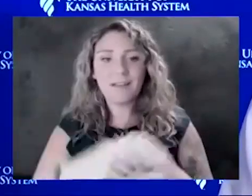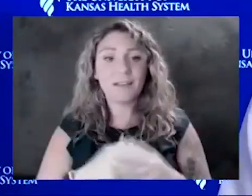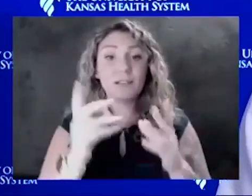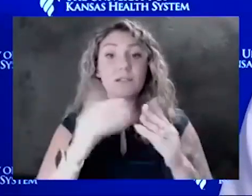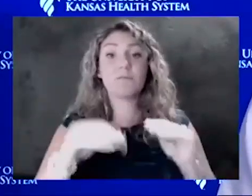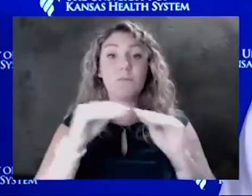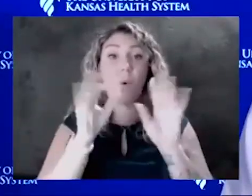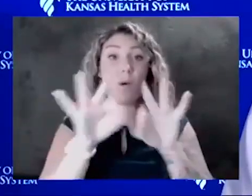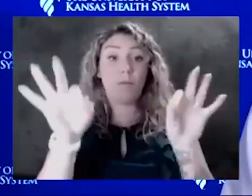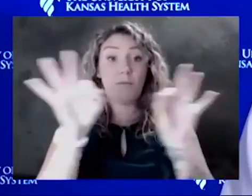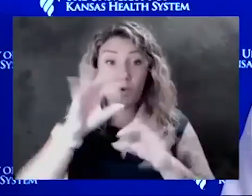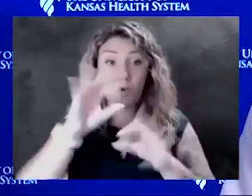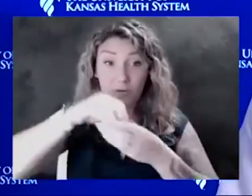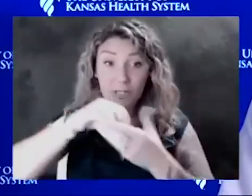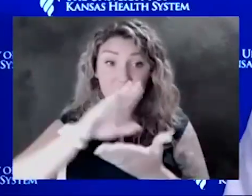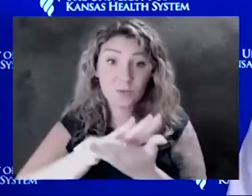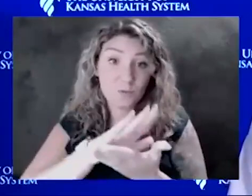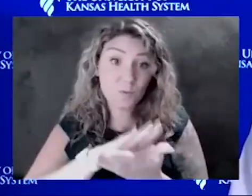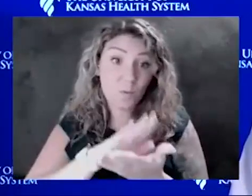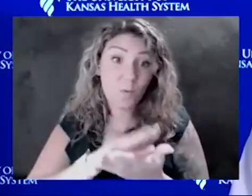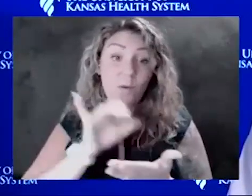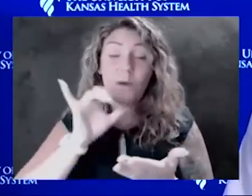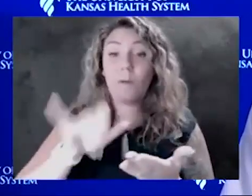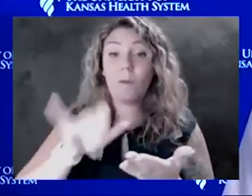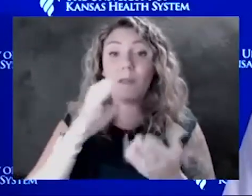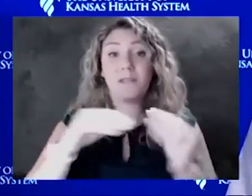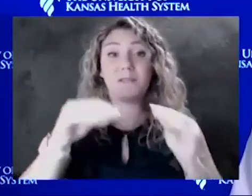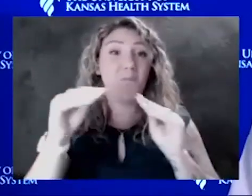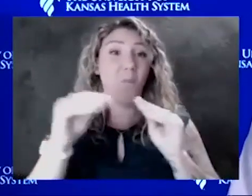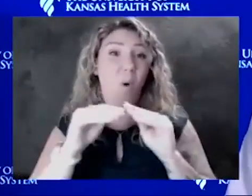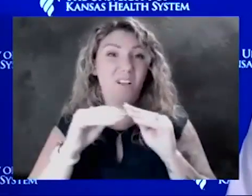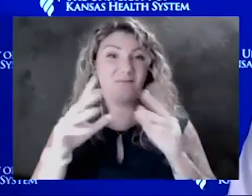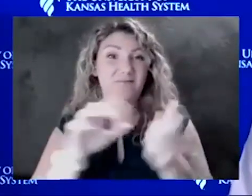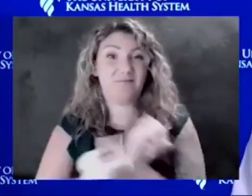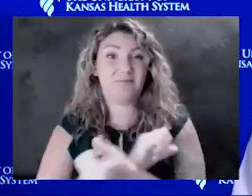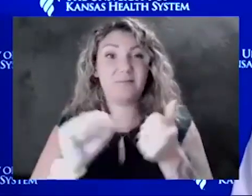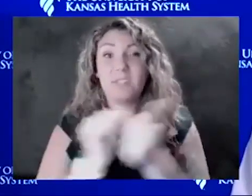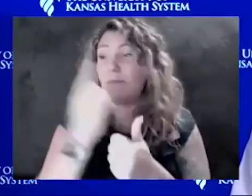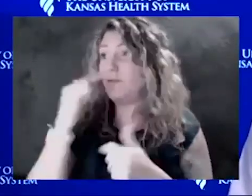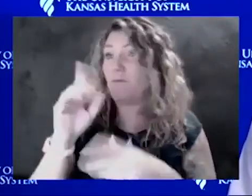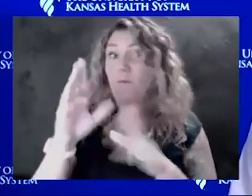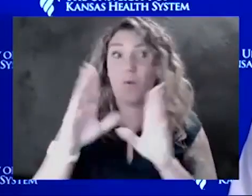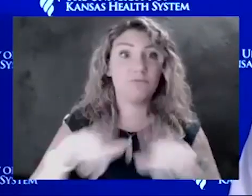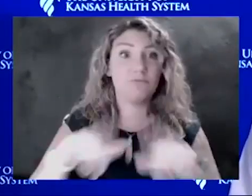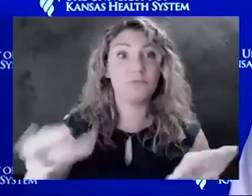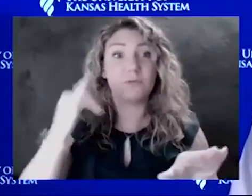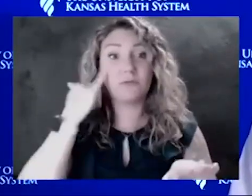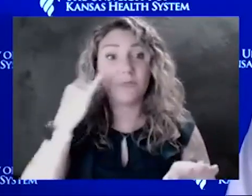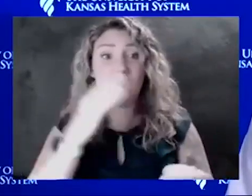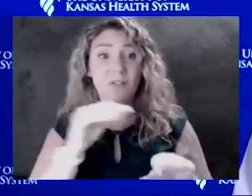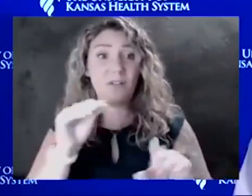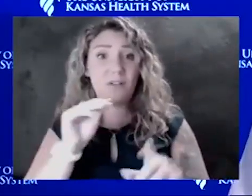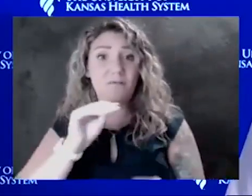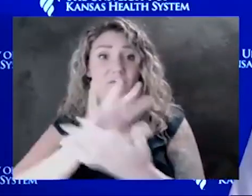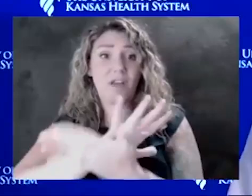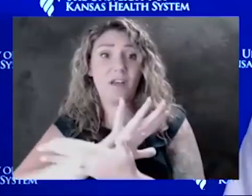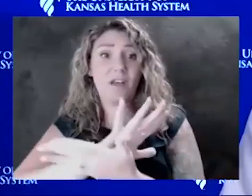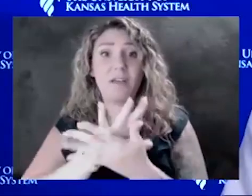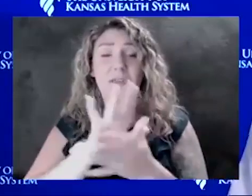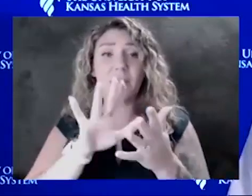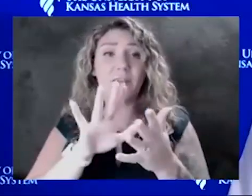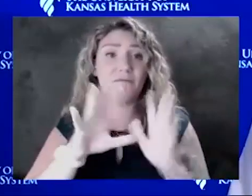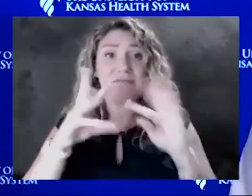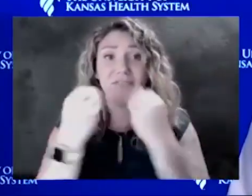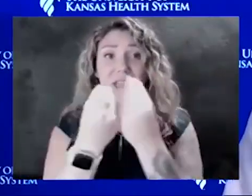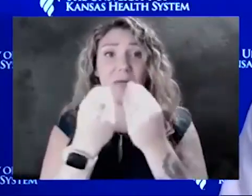school. I think that does more damage to children than anything. And also that can affect the family household as well. The dynamics there,